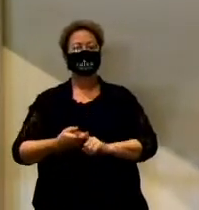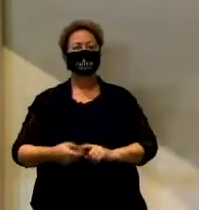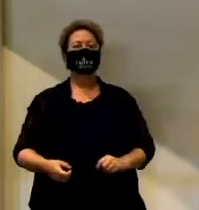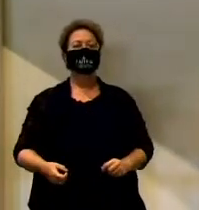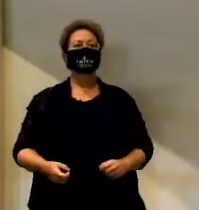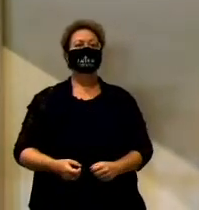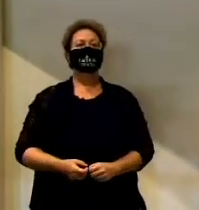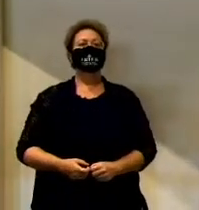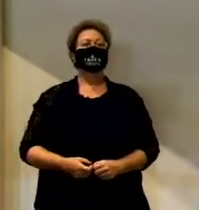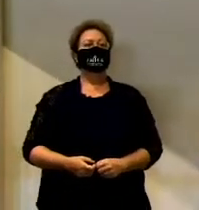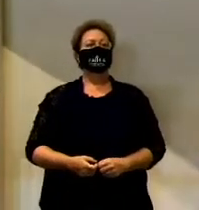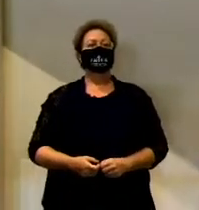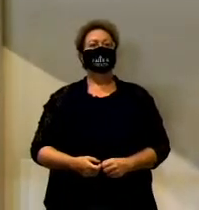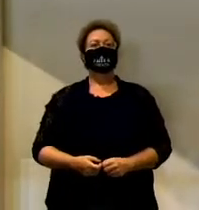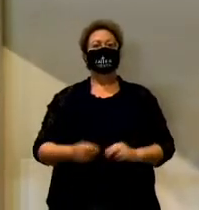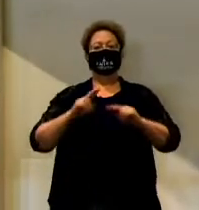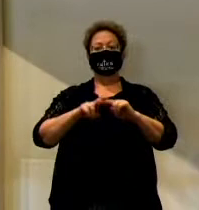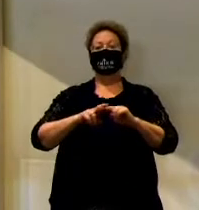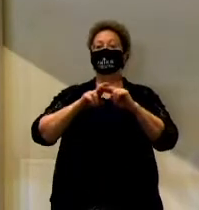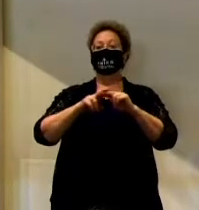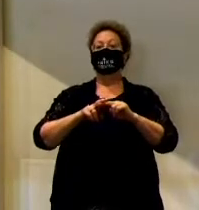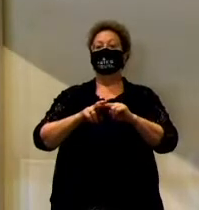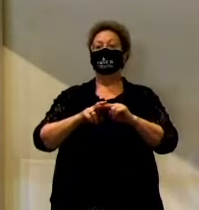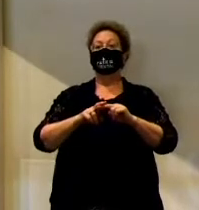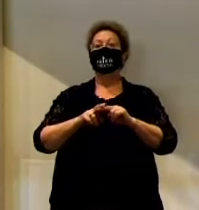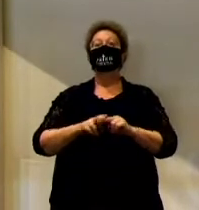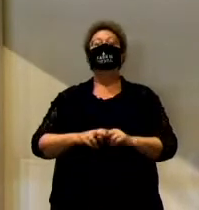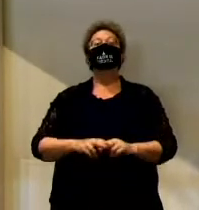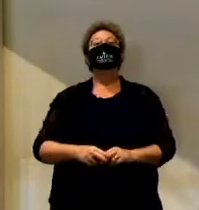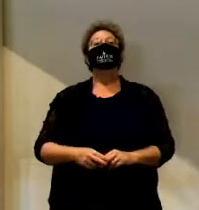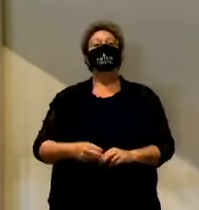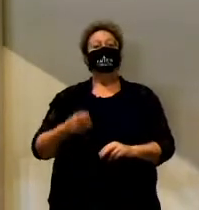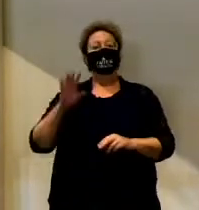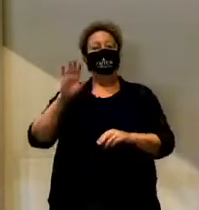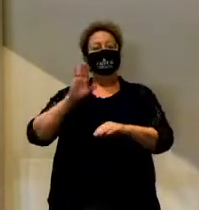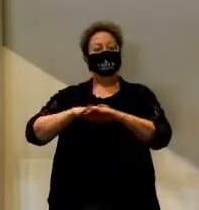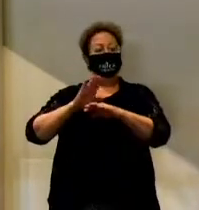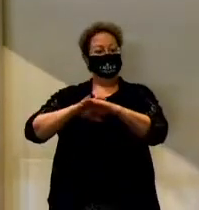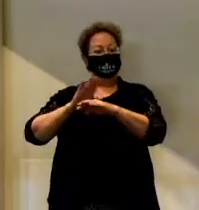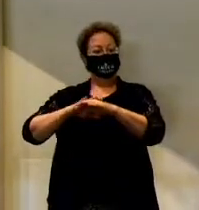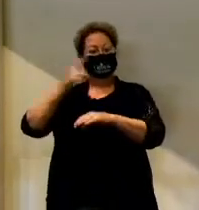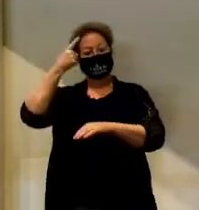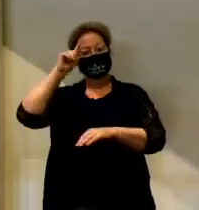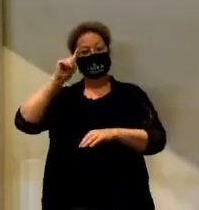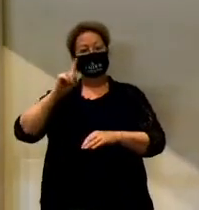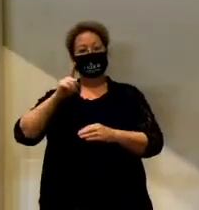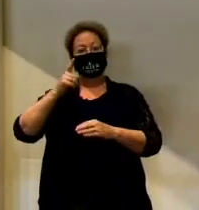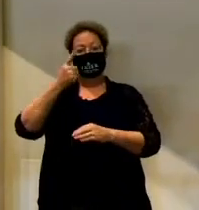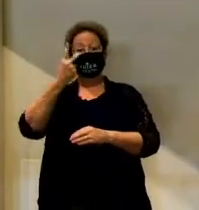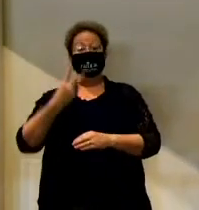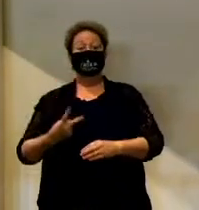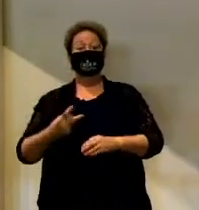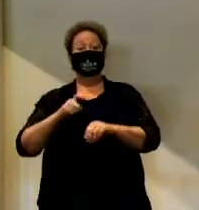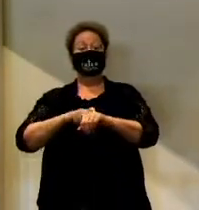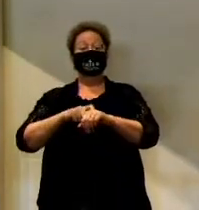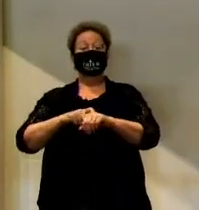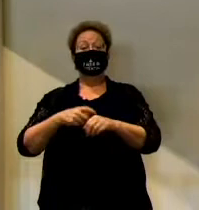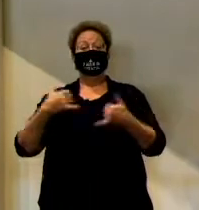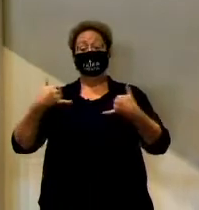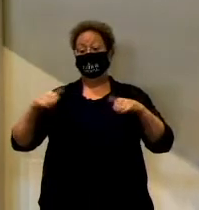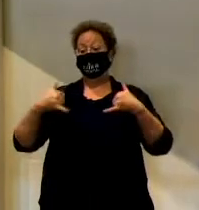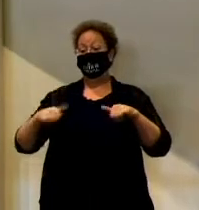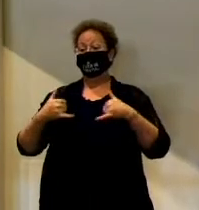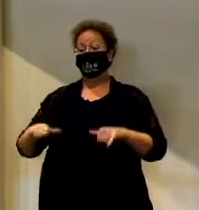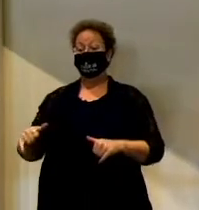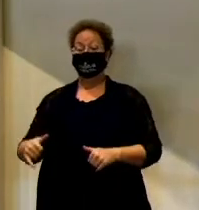half of the game, his seat number got called for a special halftime activity, which was an opportunity to play against Tracy